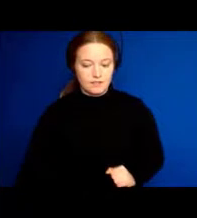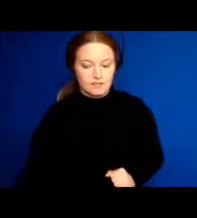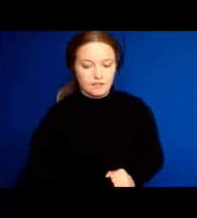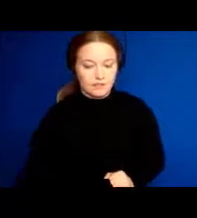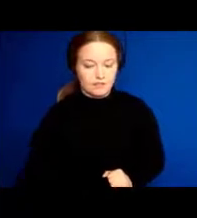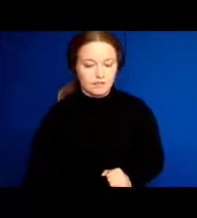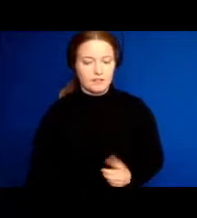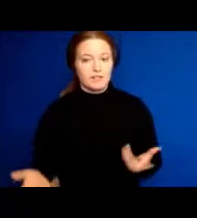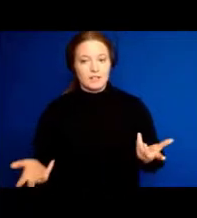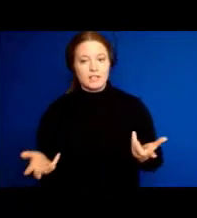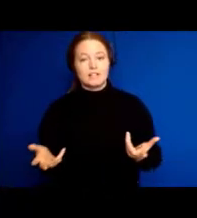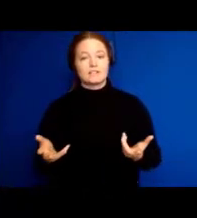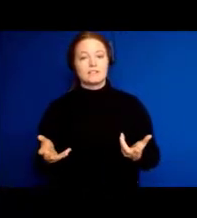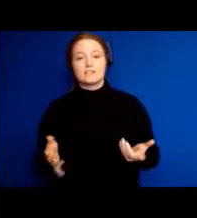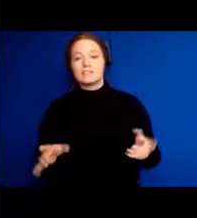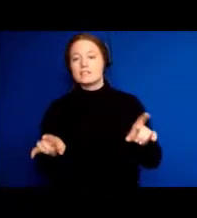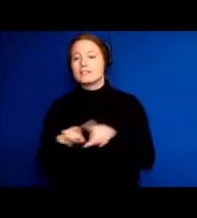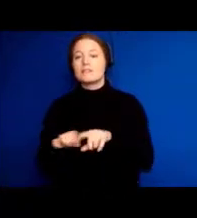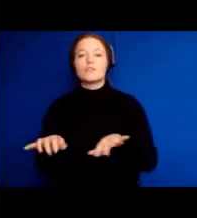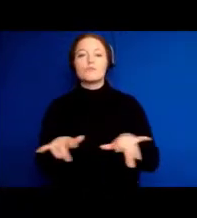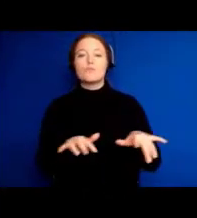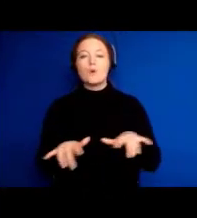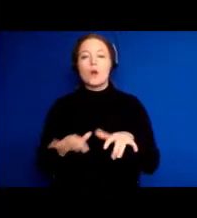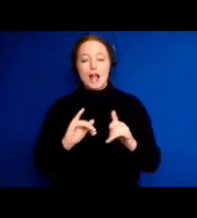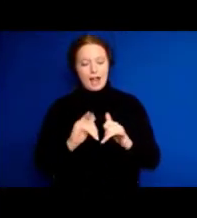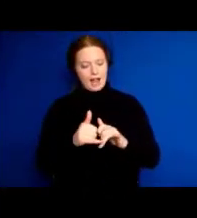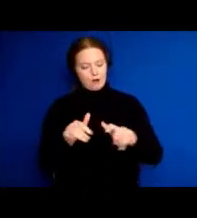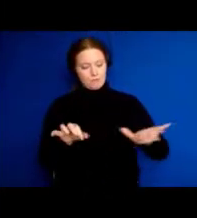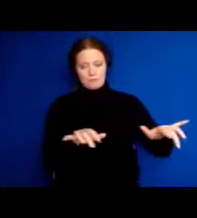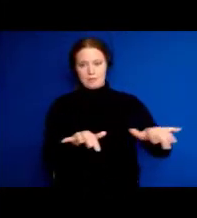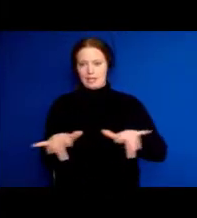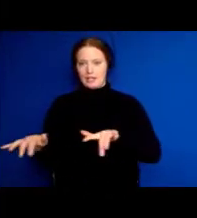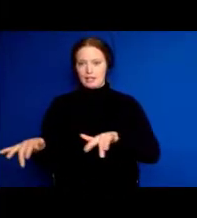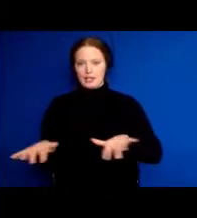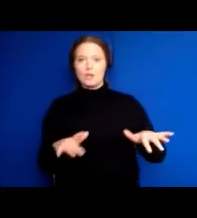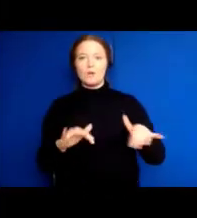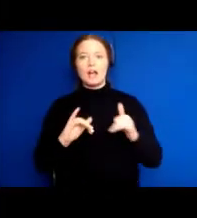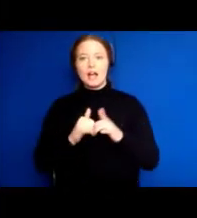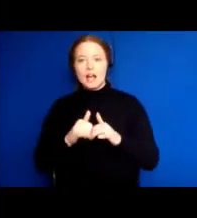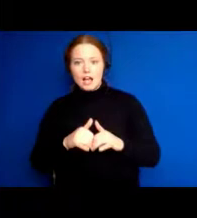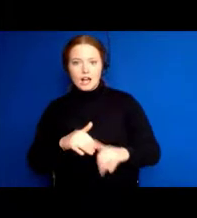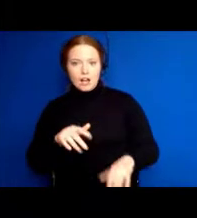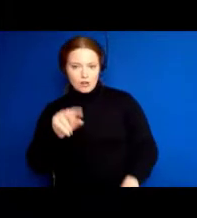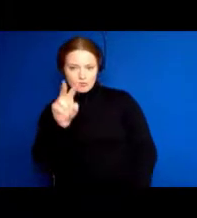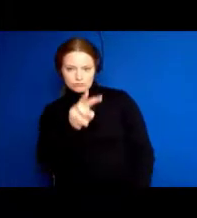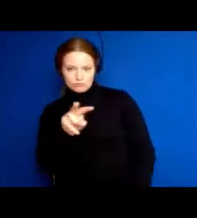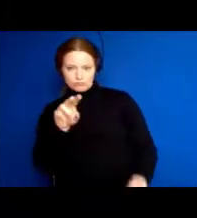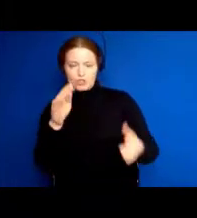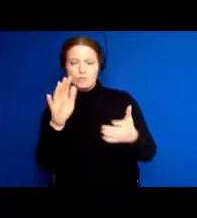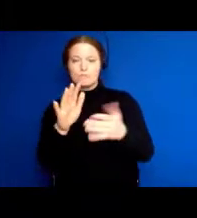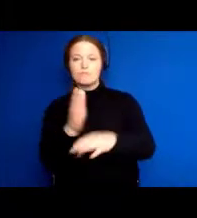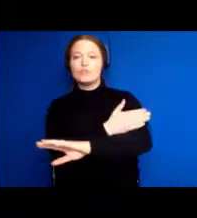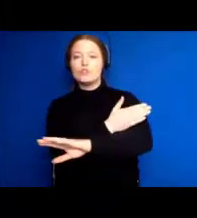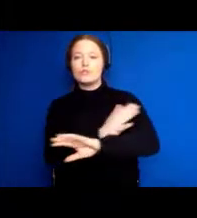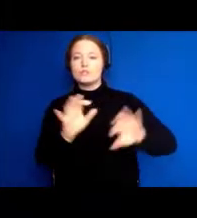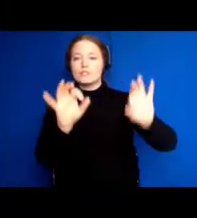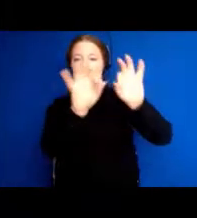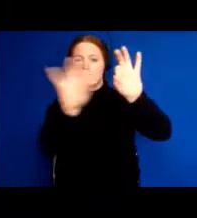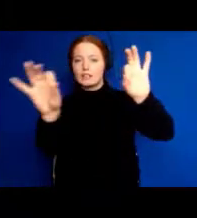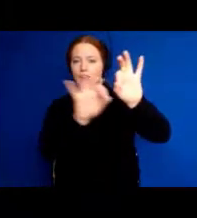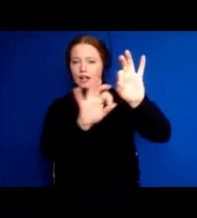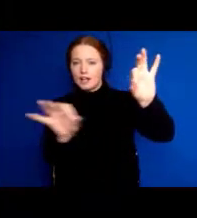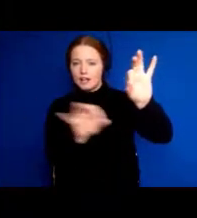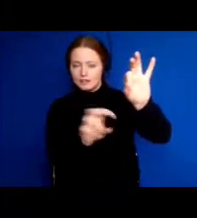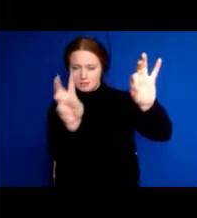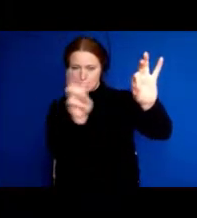you know, how do you play the keys on the piano? How do you read the music? How do you listen with your ears? It's making all those connections work